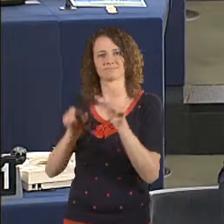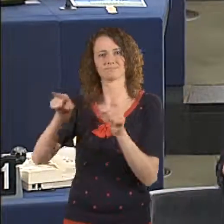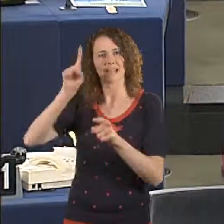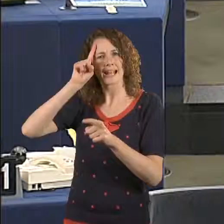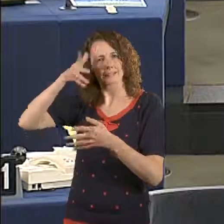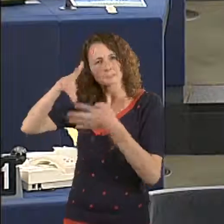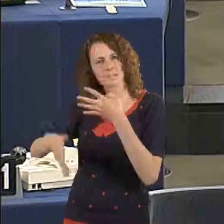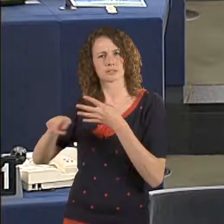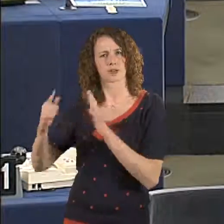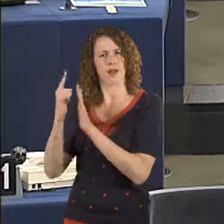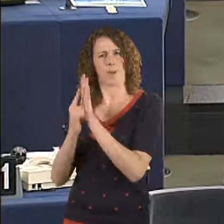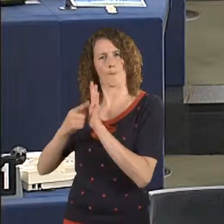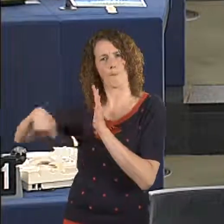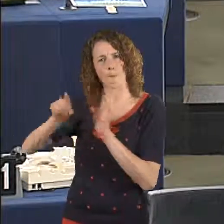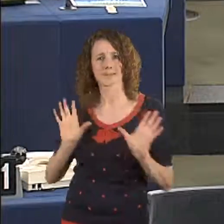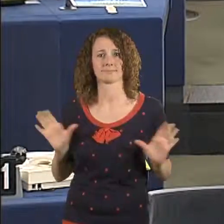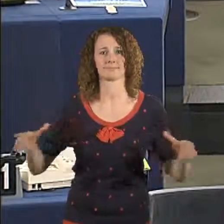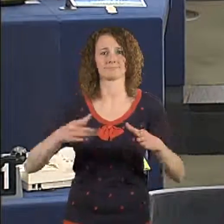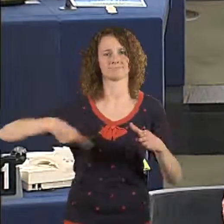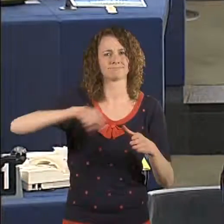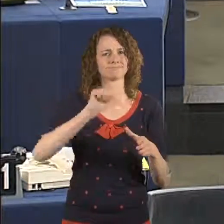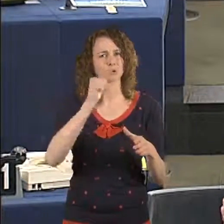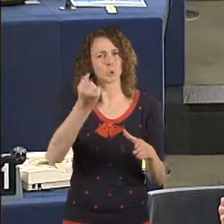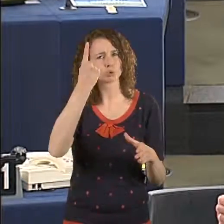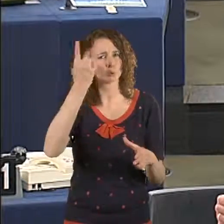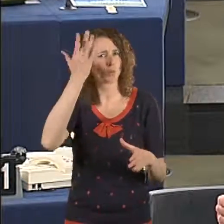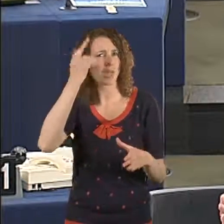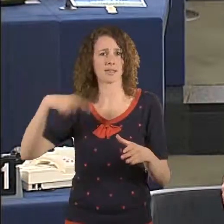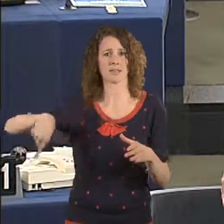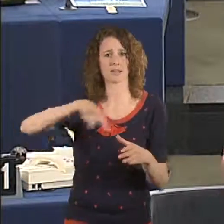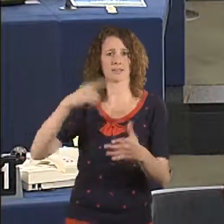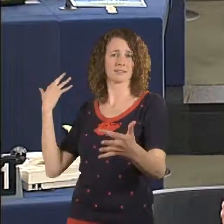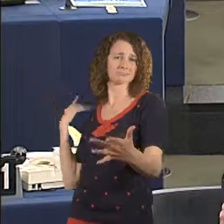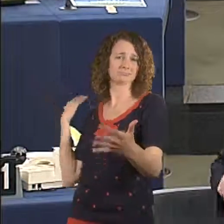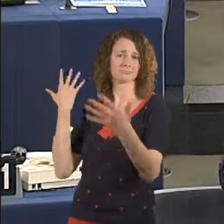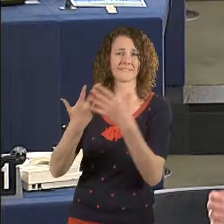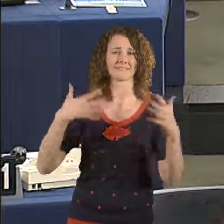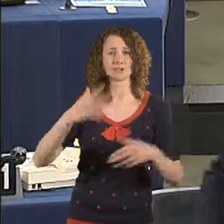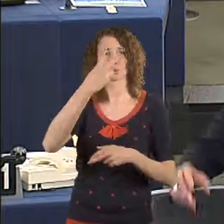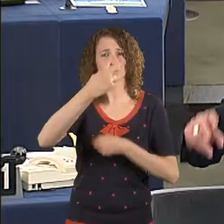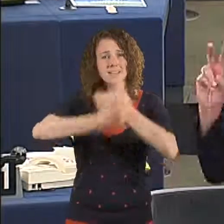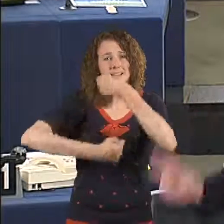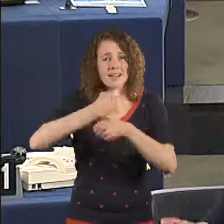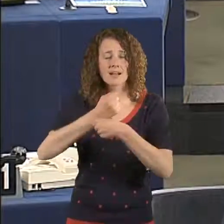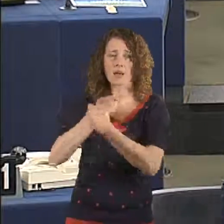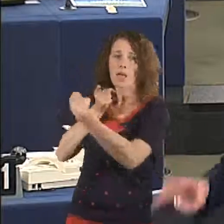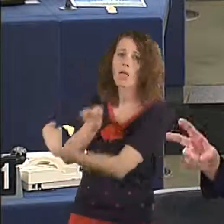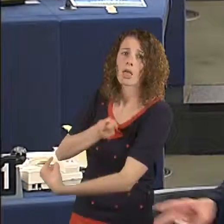And let me say to you as well, many, many of our citizens and constitutional law specialists simply don't understand